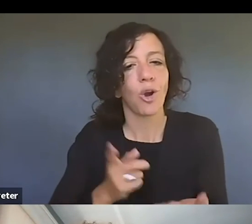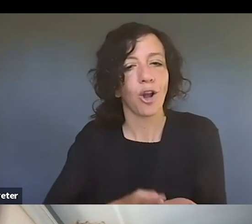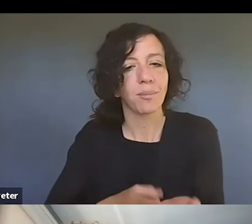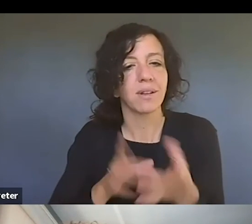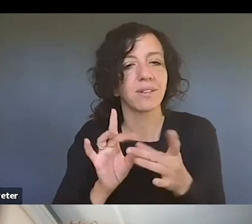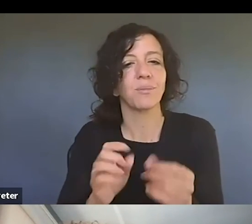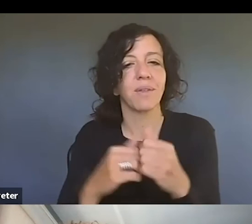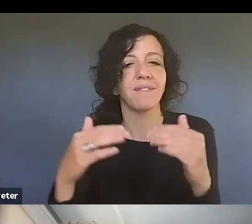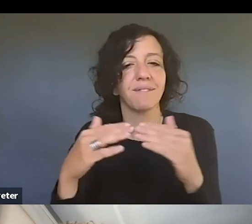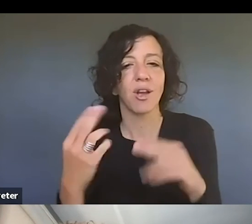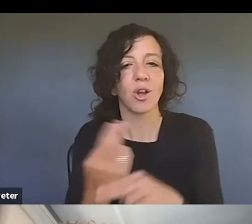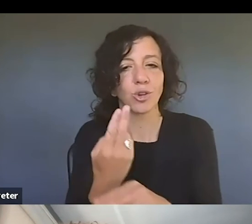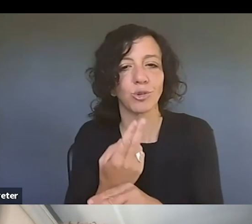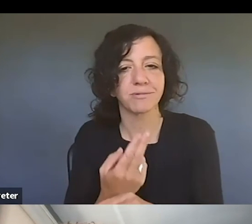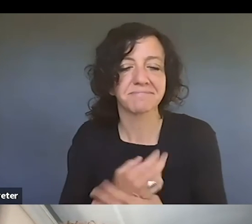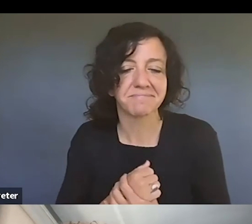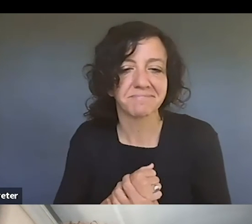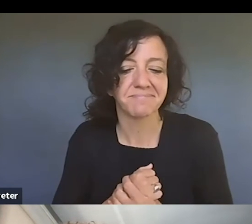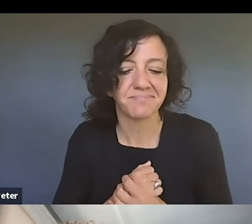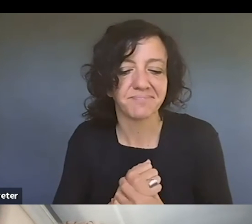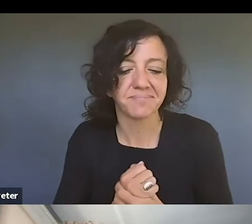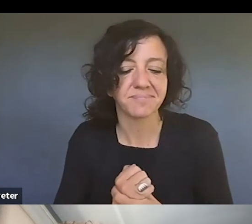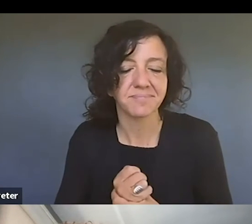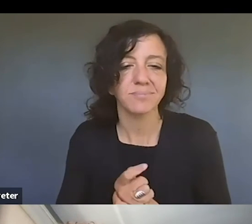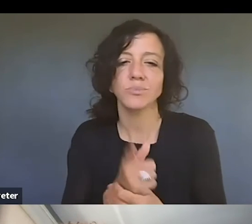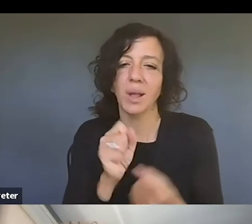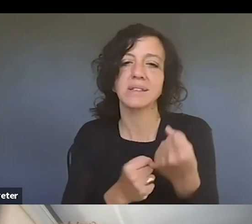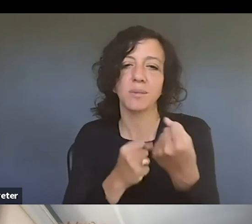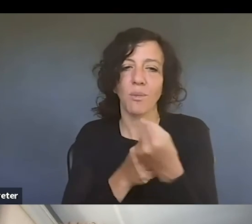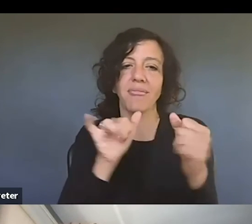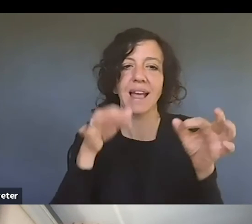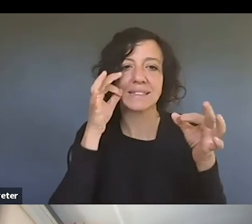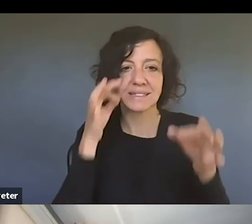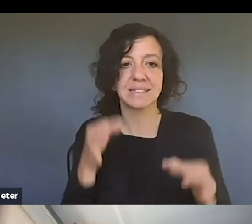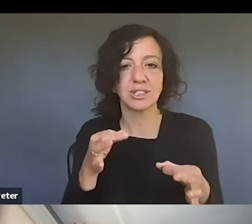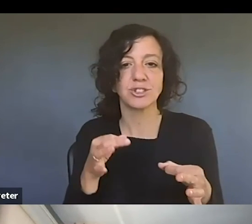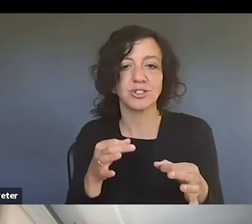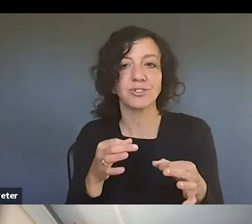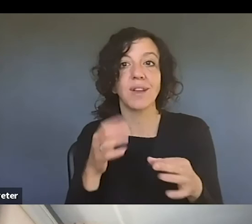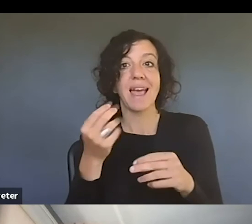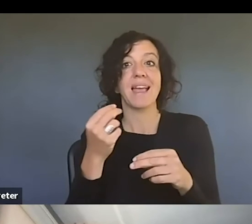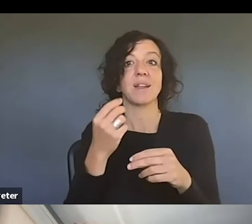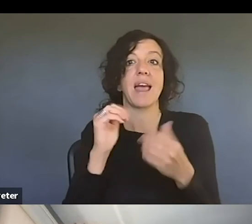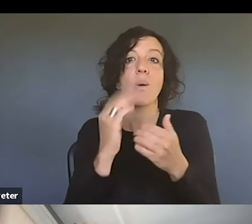your fair use argument, um, to justify, to justify the use.